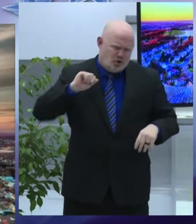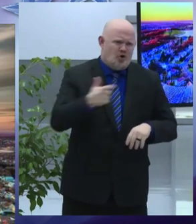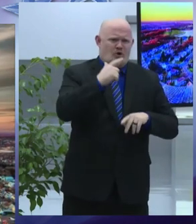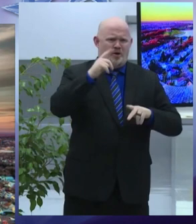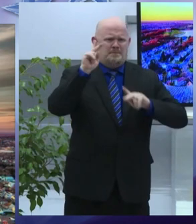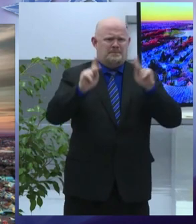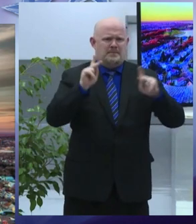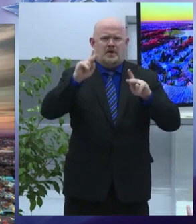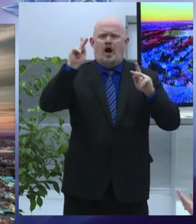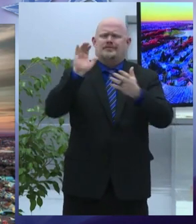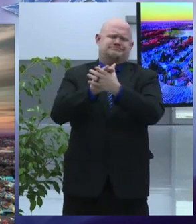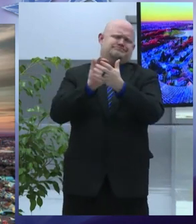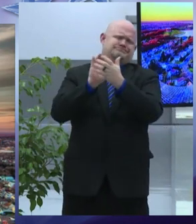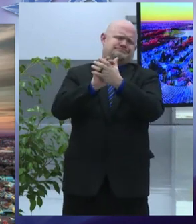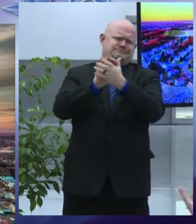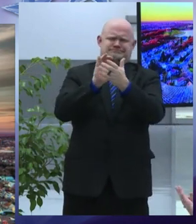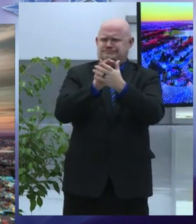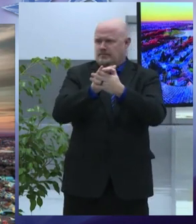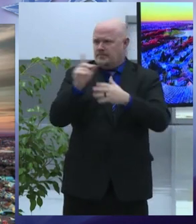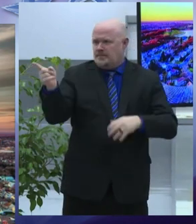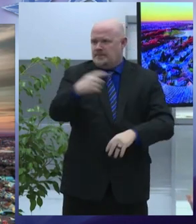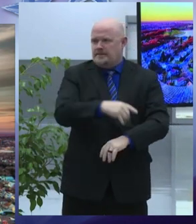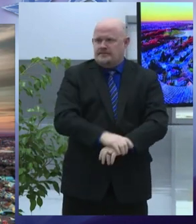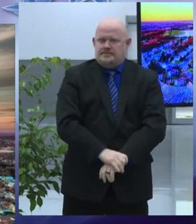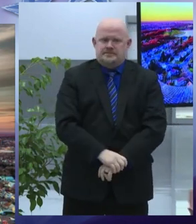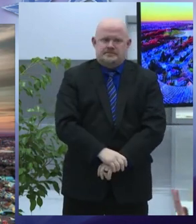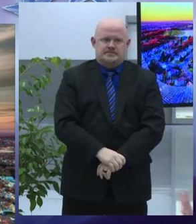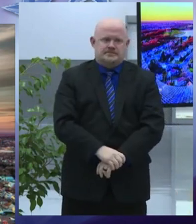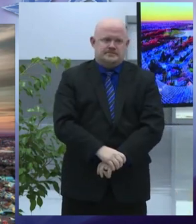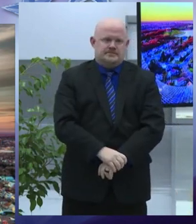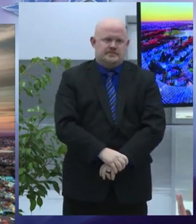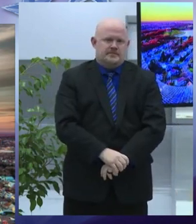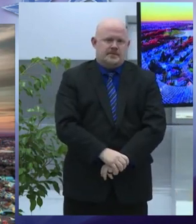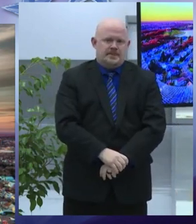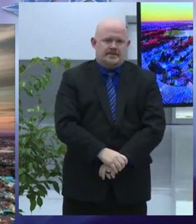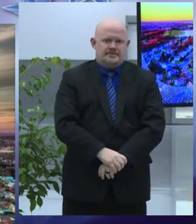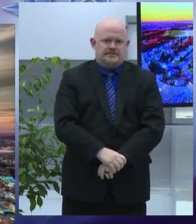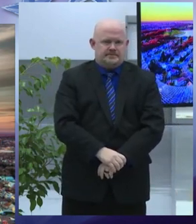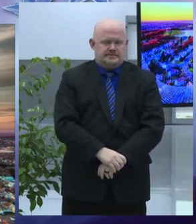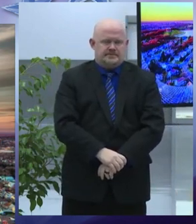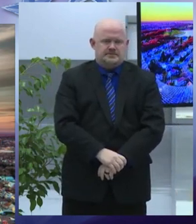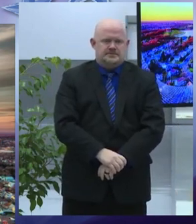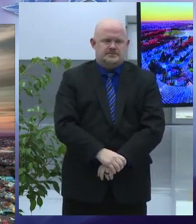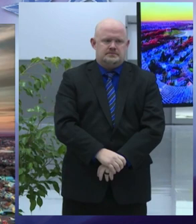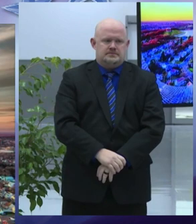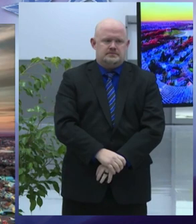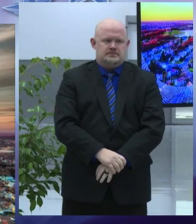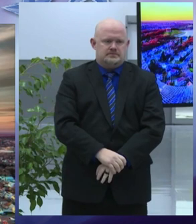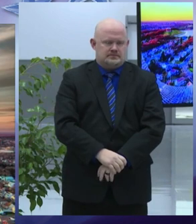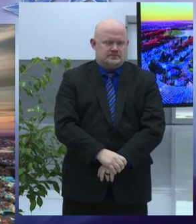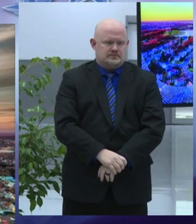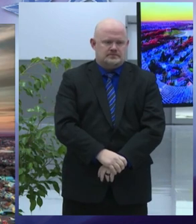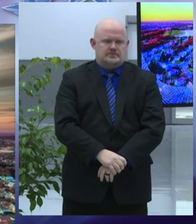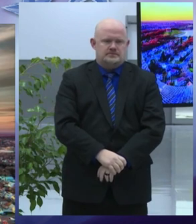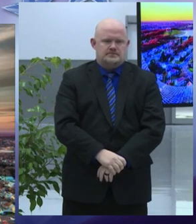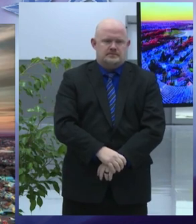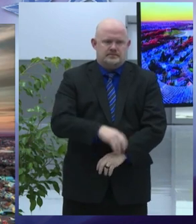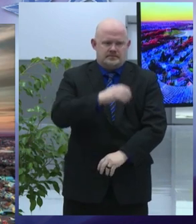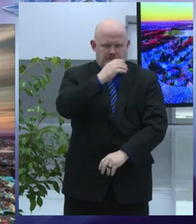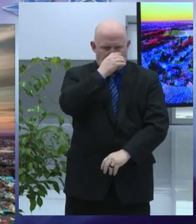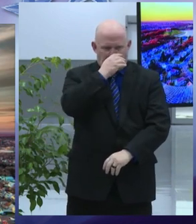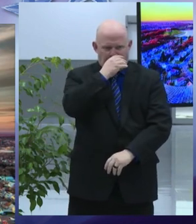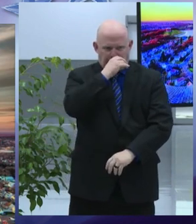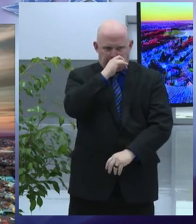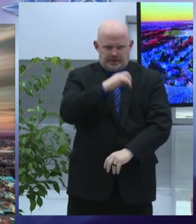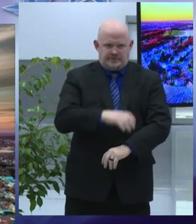great great